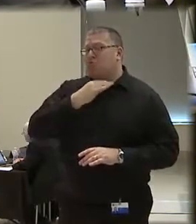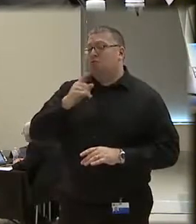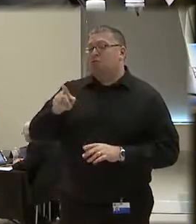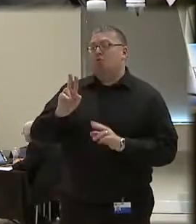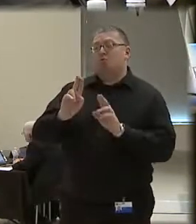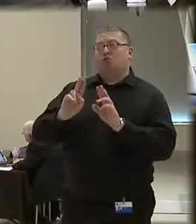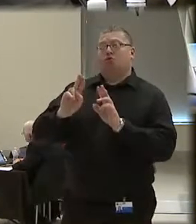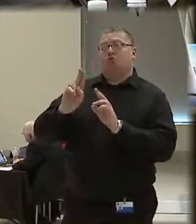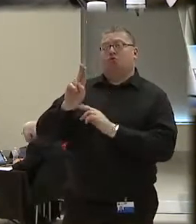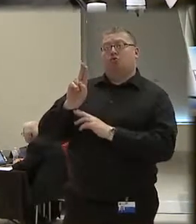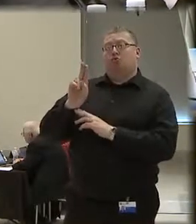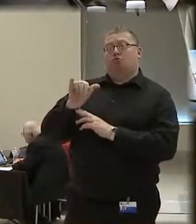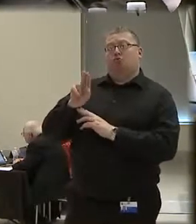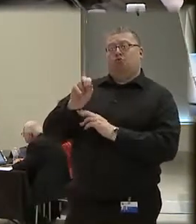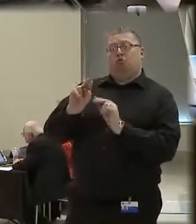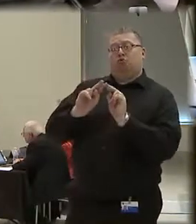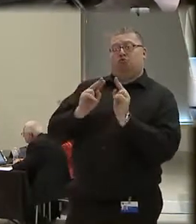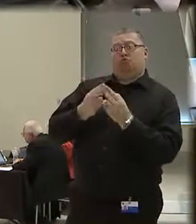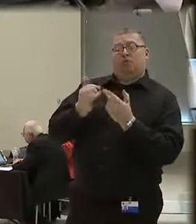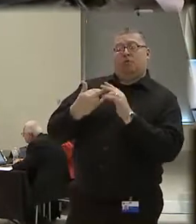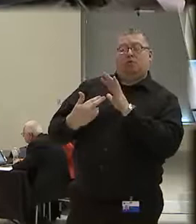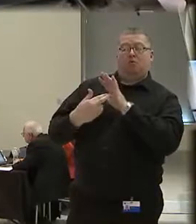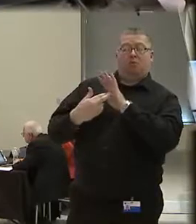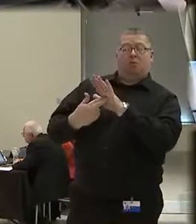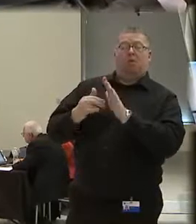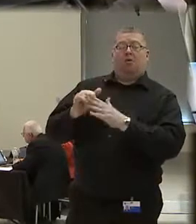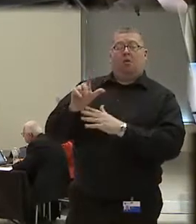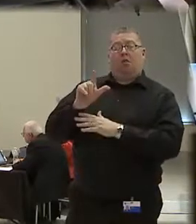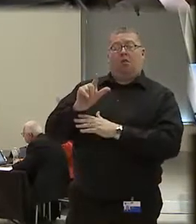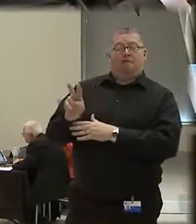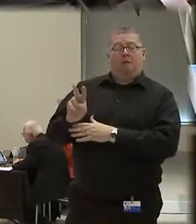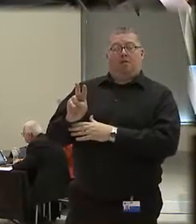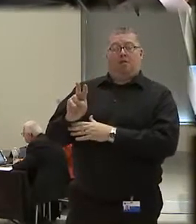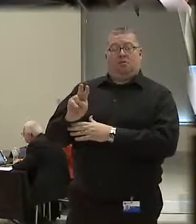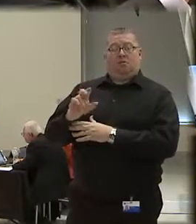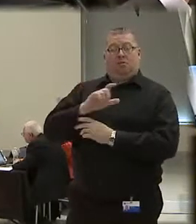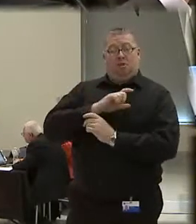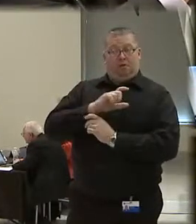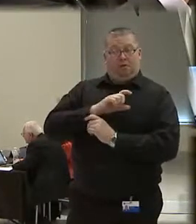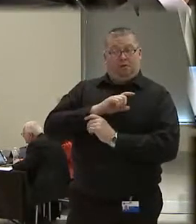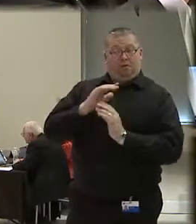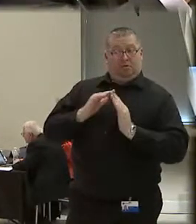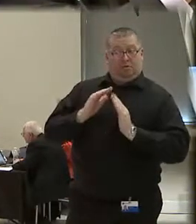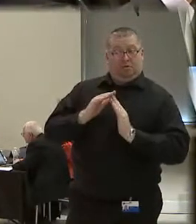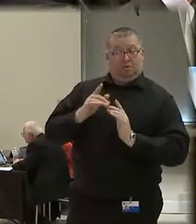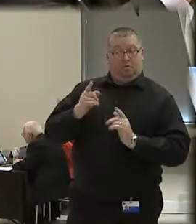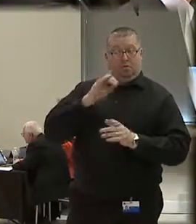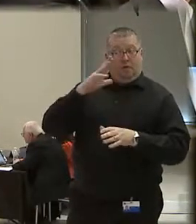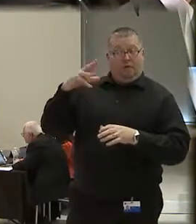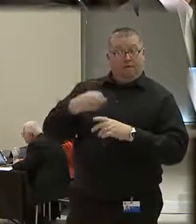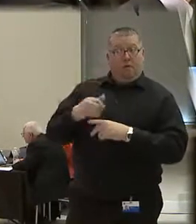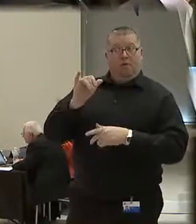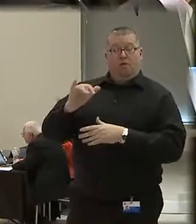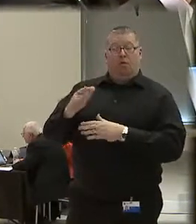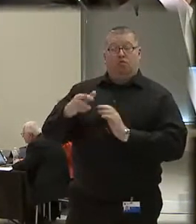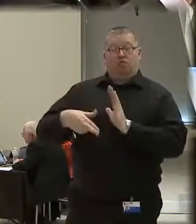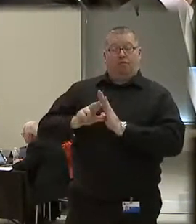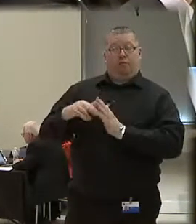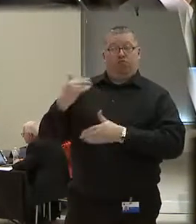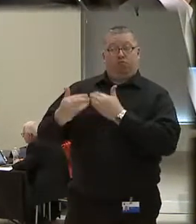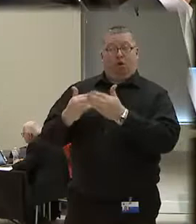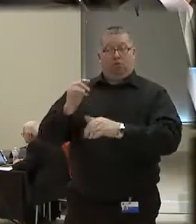union that represents the Las Vegas Metro officers involved in the formulation of your review process,